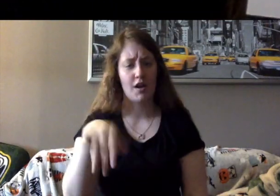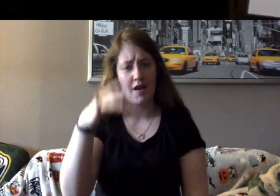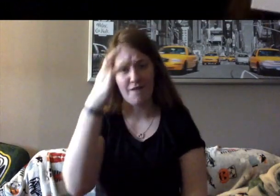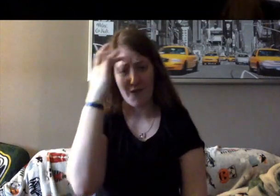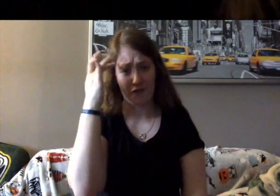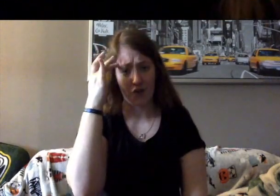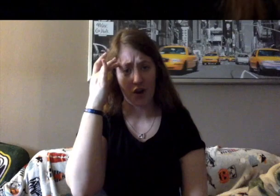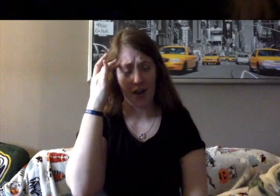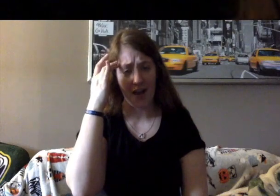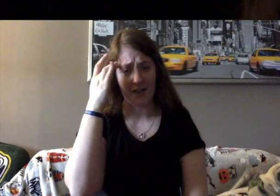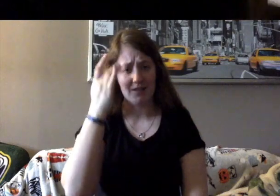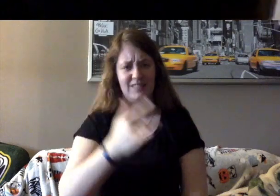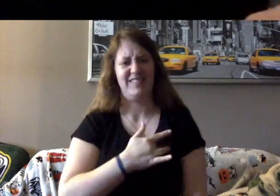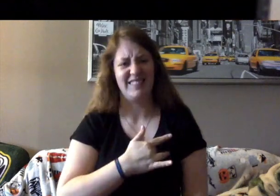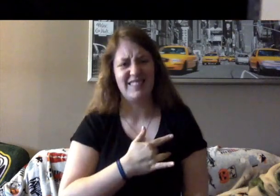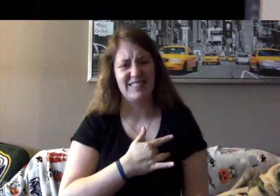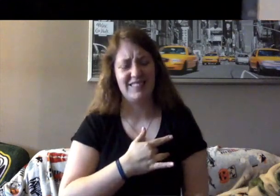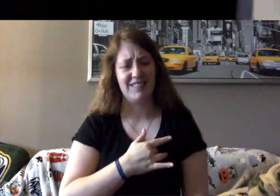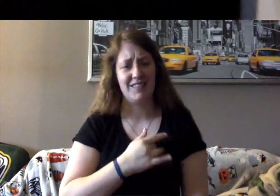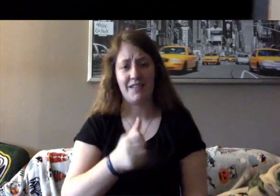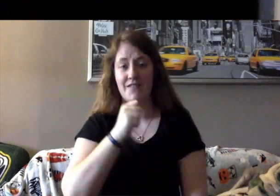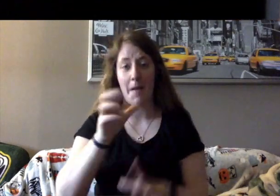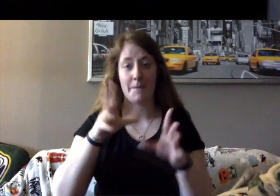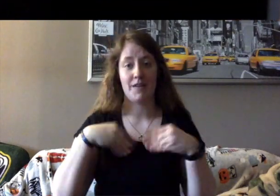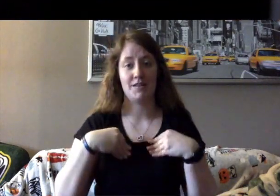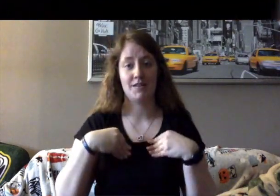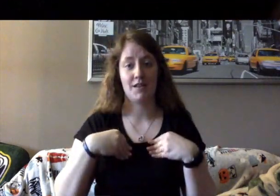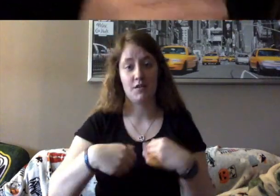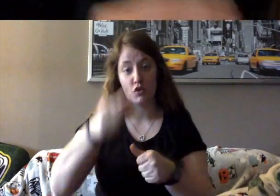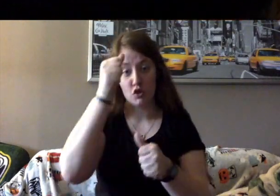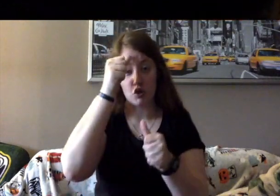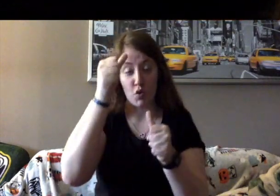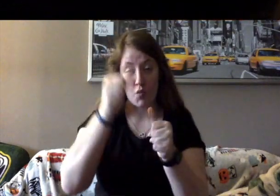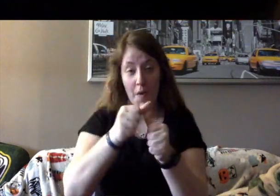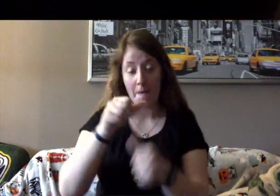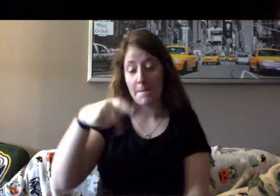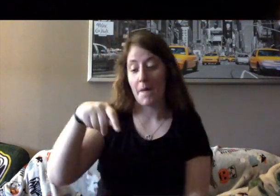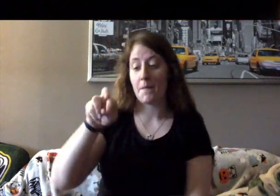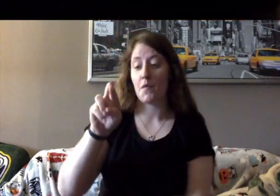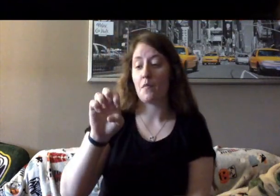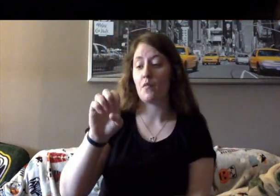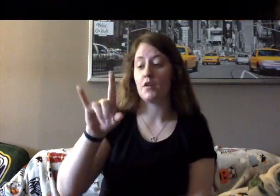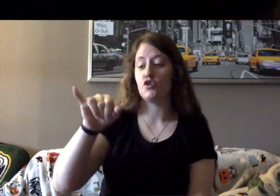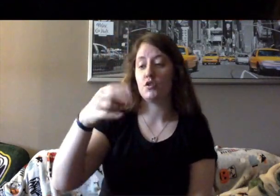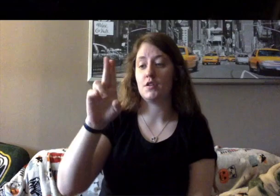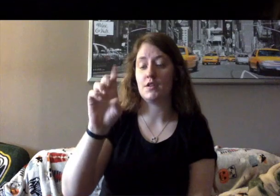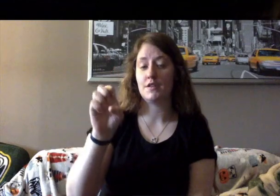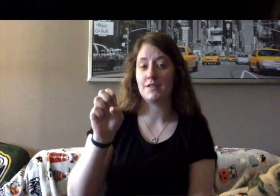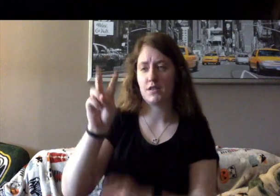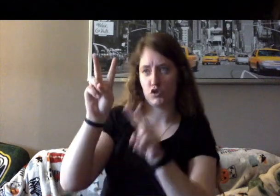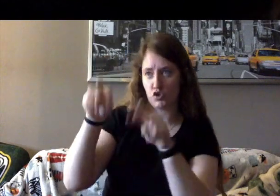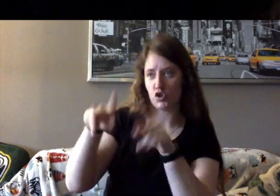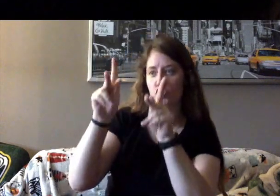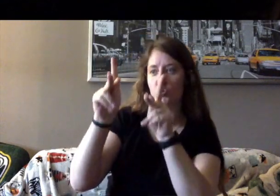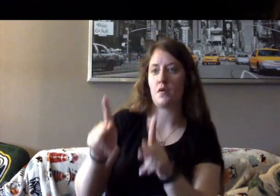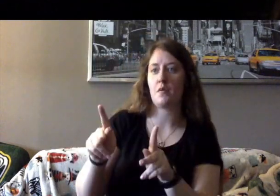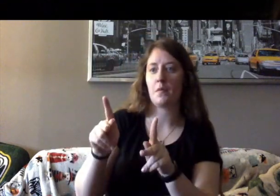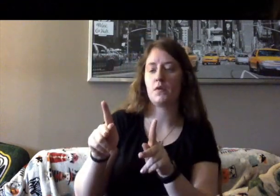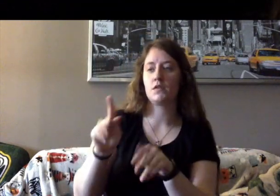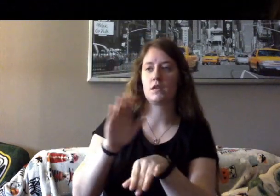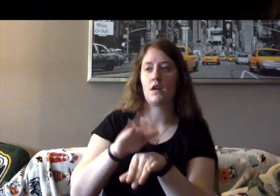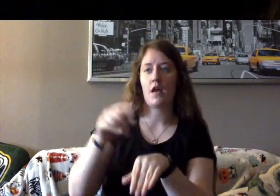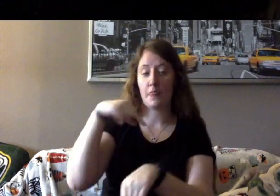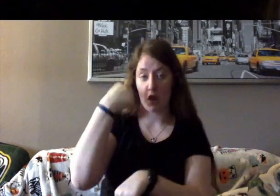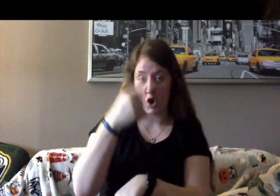Remember, prejudice is judging someone based on how they look, where they come from, what their